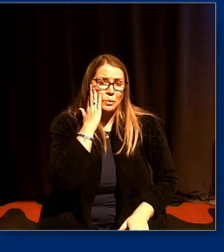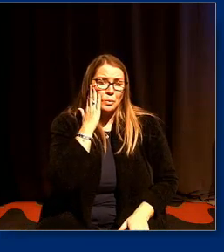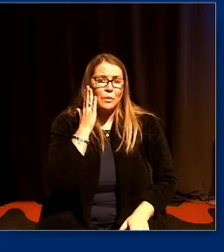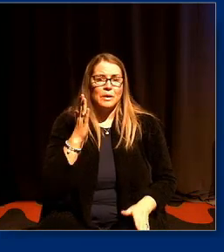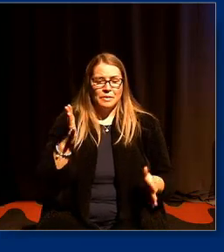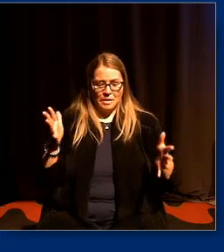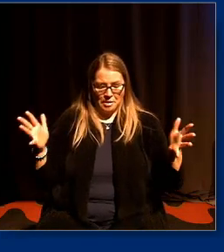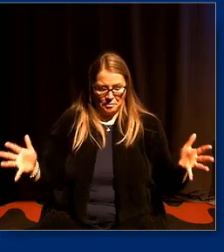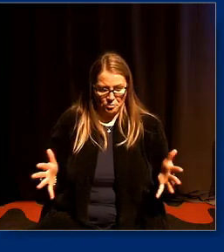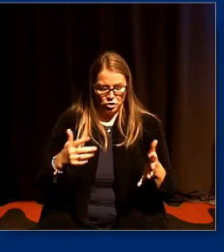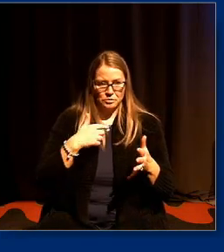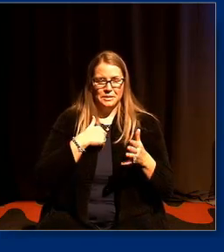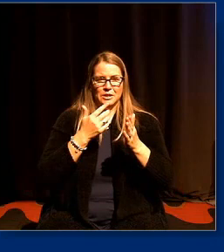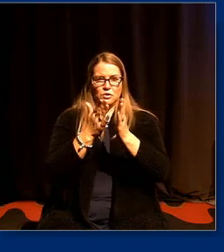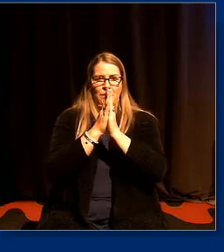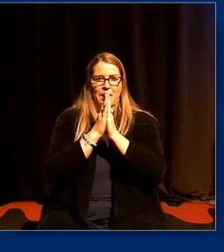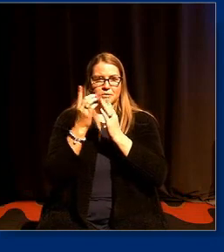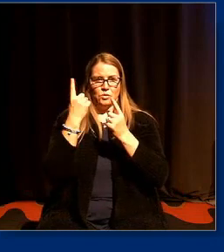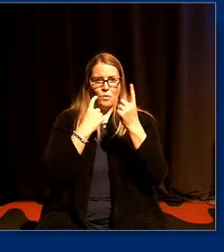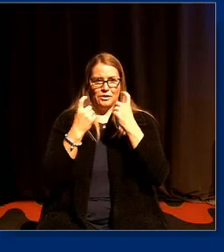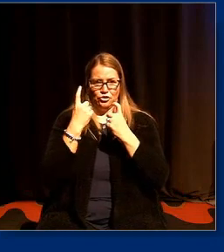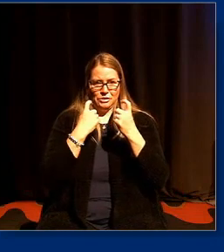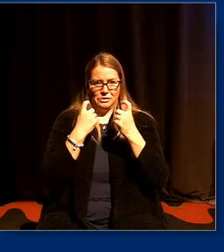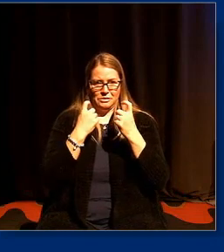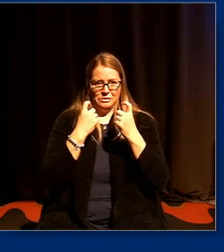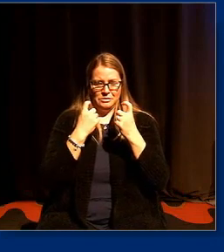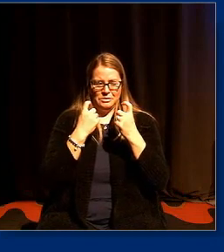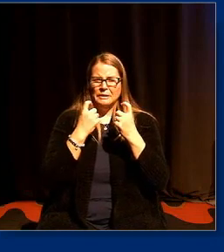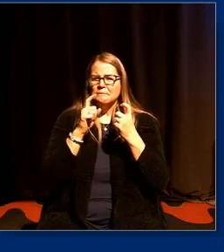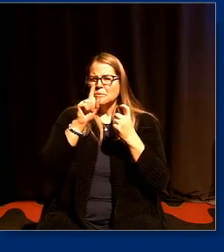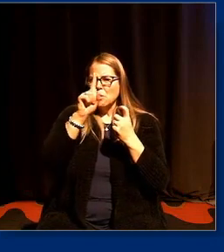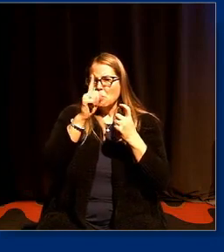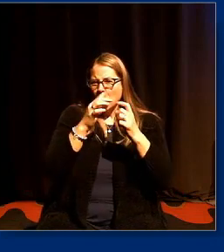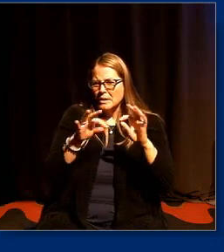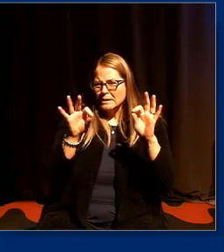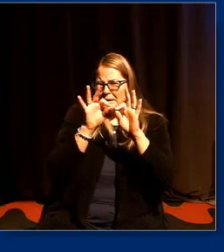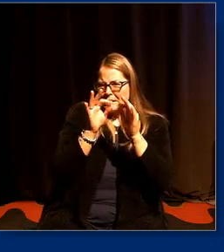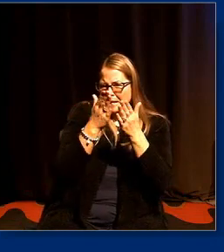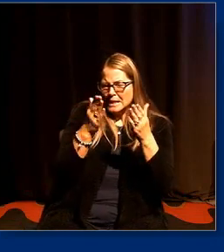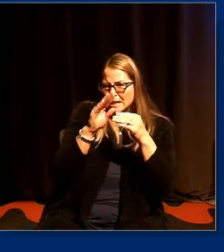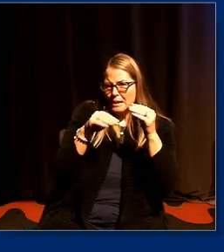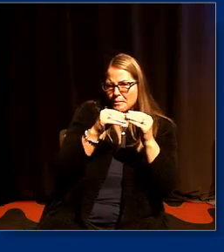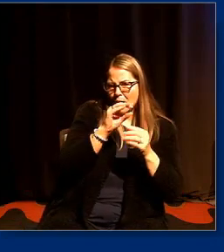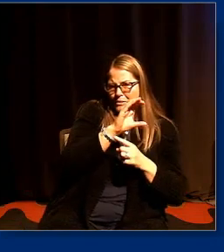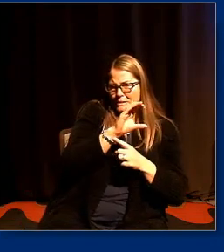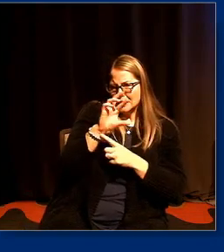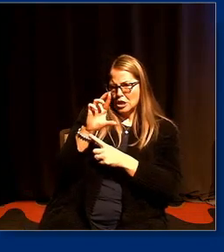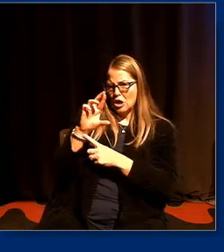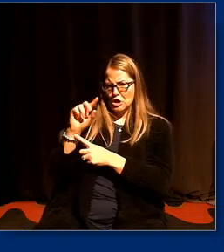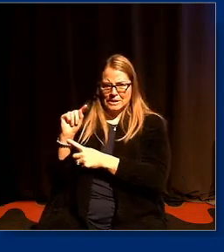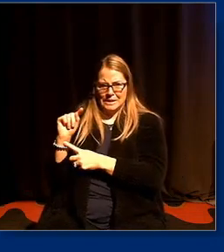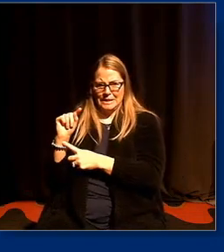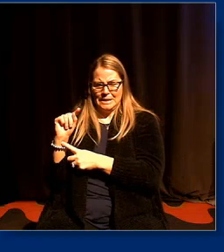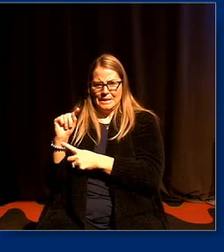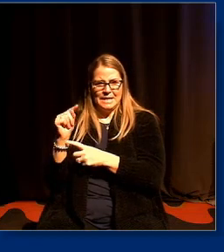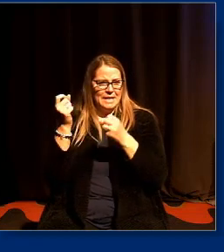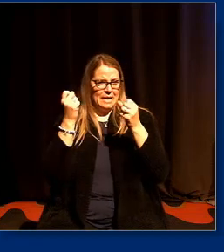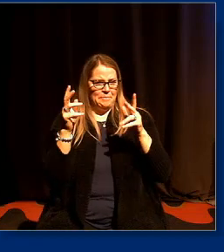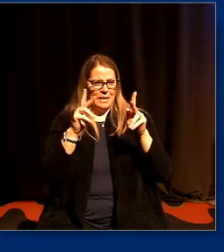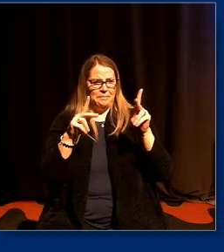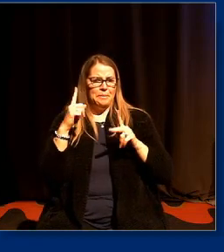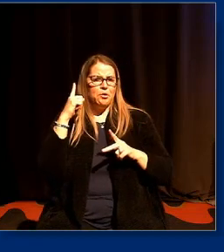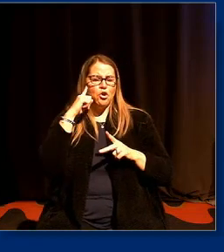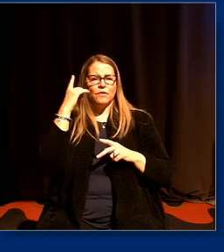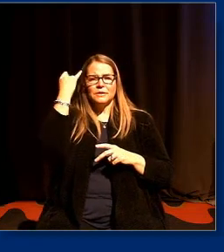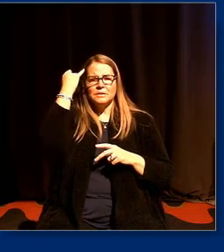questions that i wouldn't have asked so you know one of the one of the key things about crt uh many people will have heard this